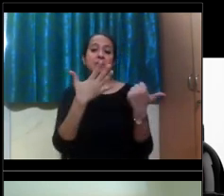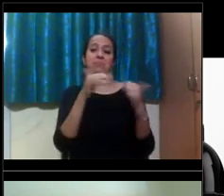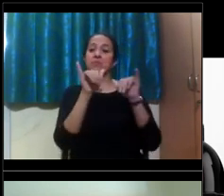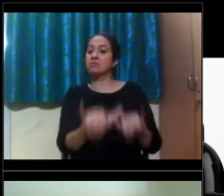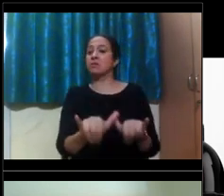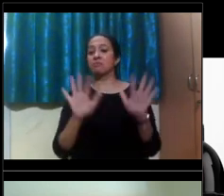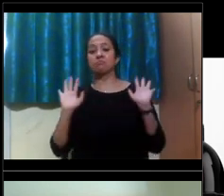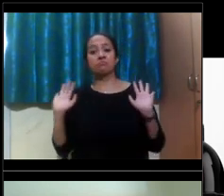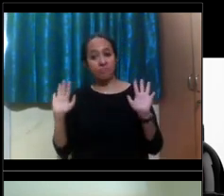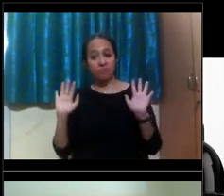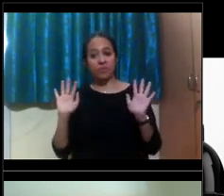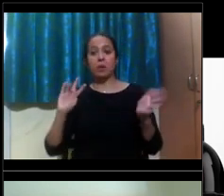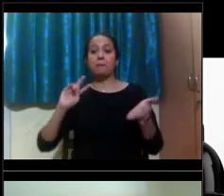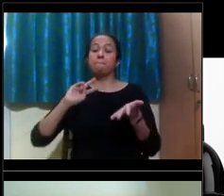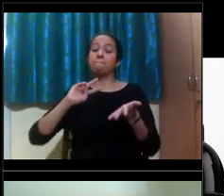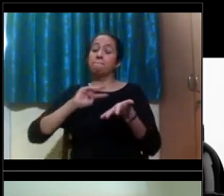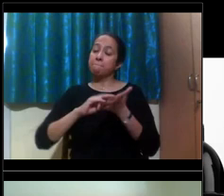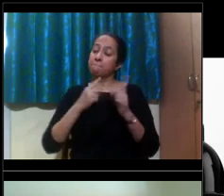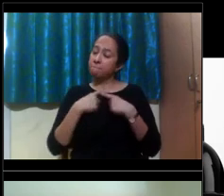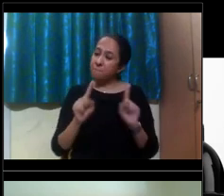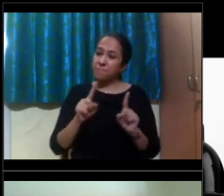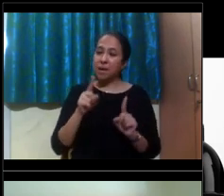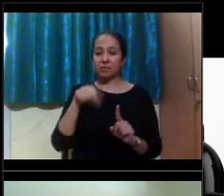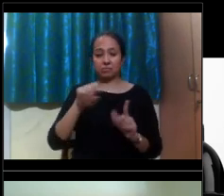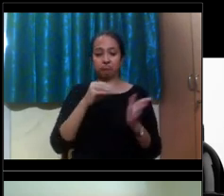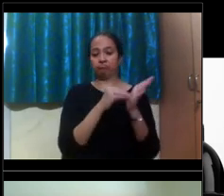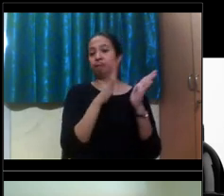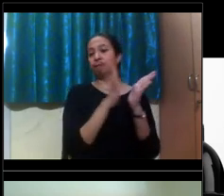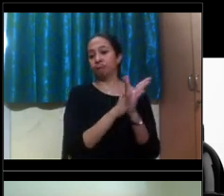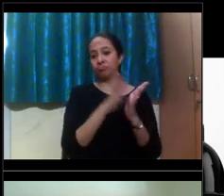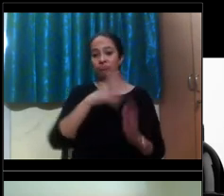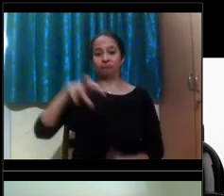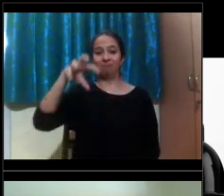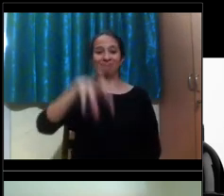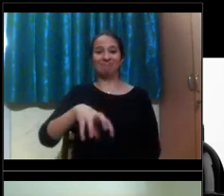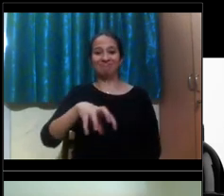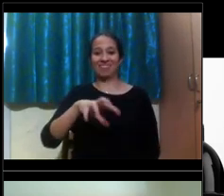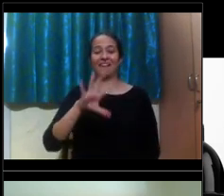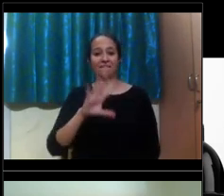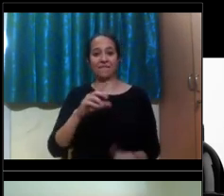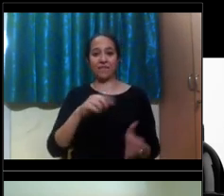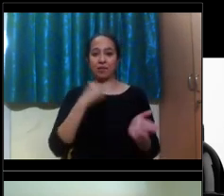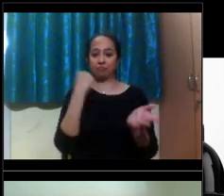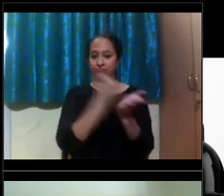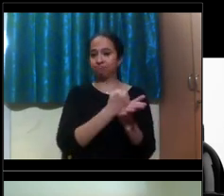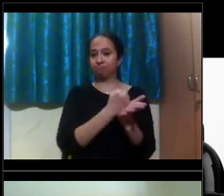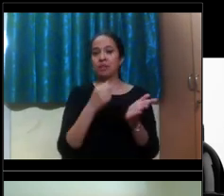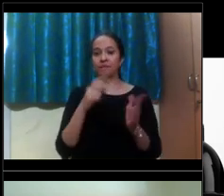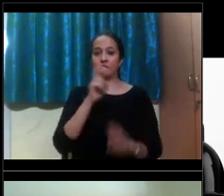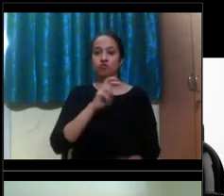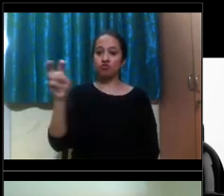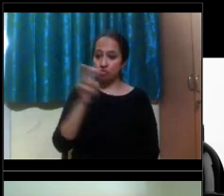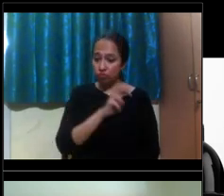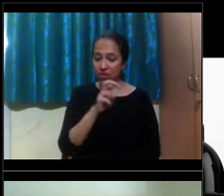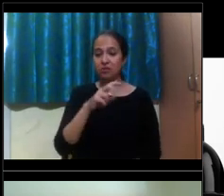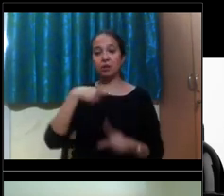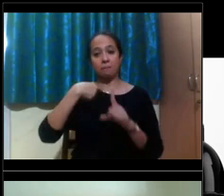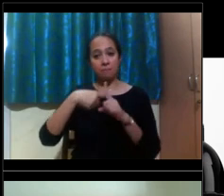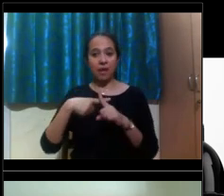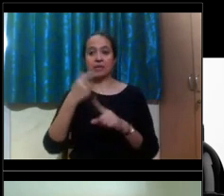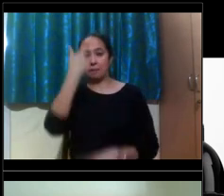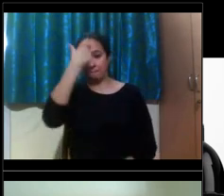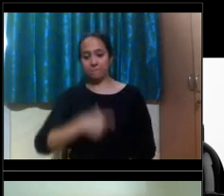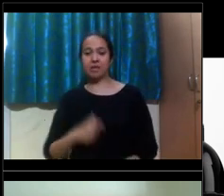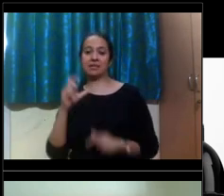usually the consulate will make a notation stating tourist visa, but, um, personal care attendant. So that is something